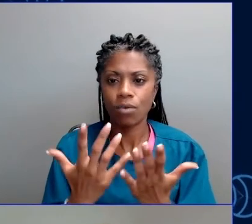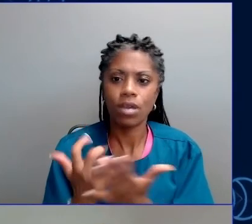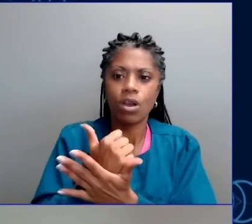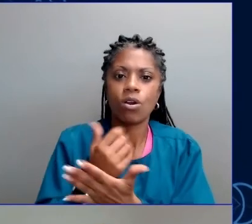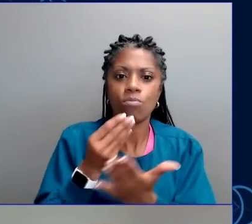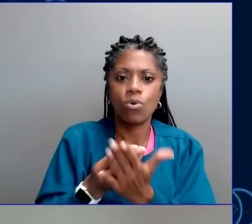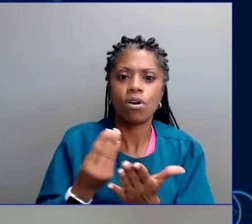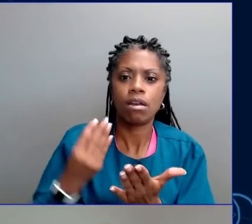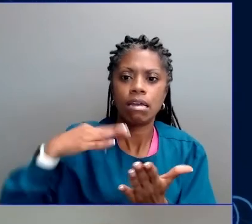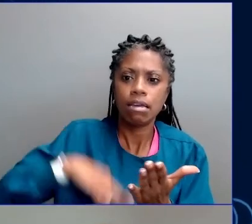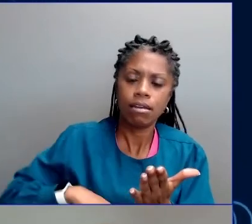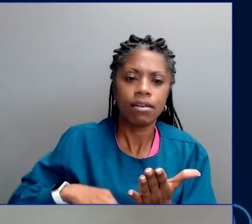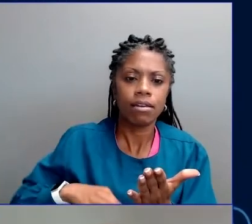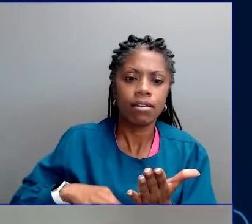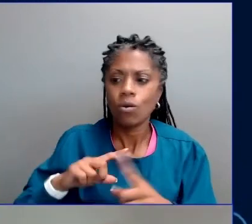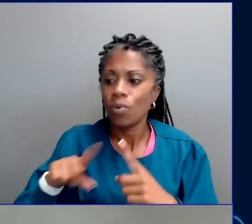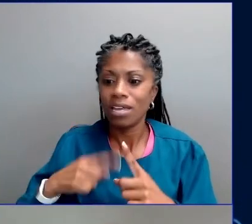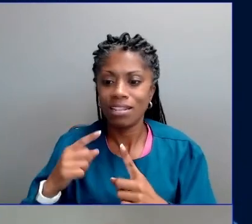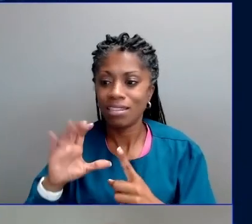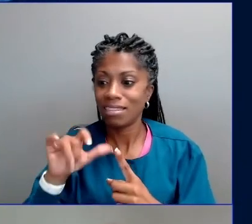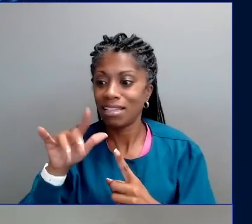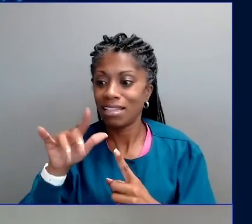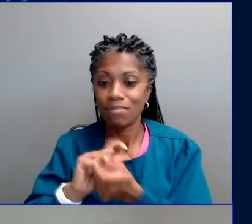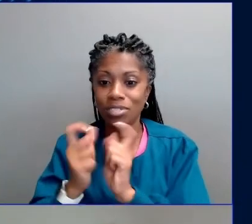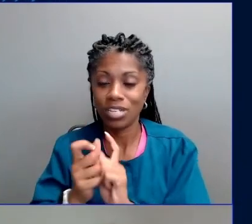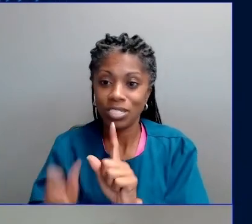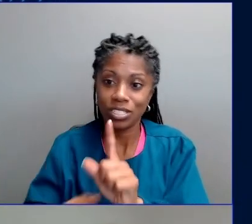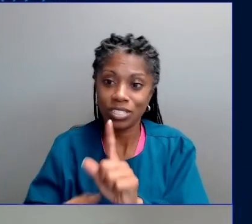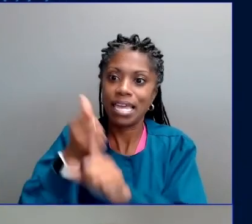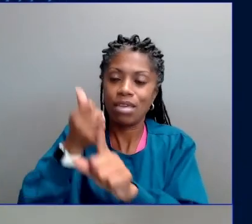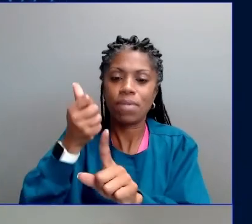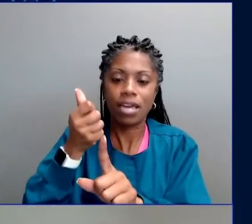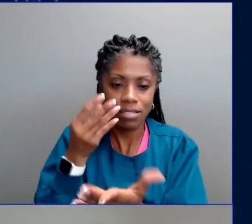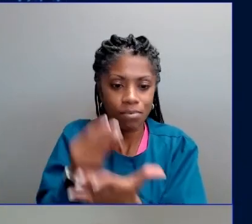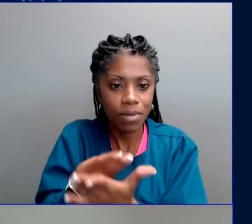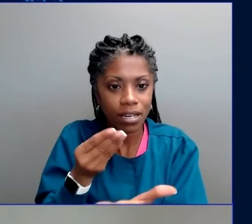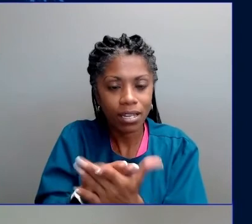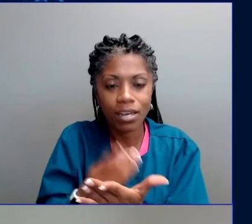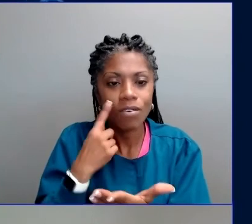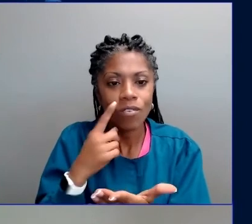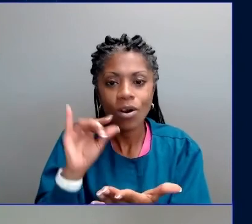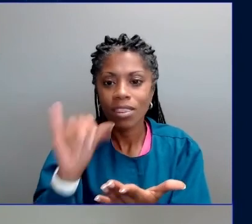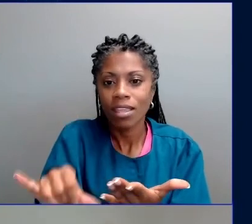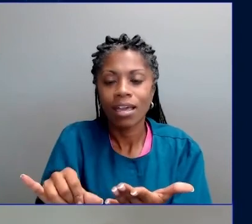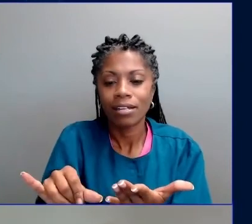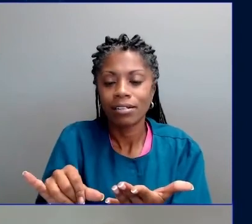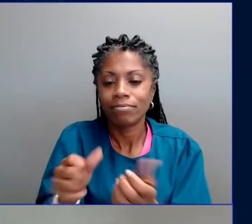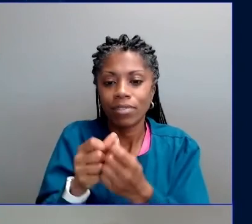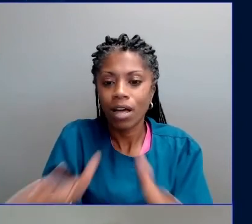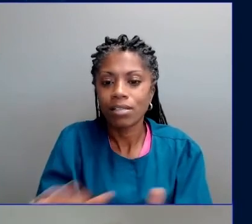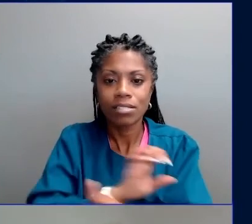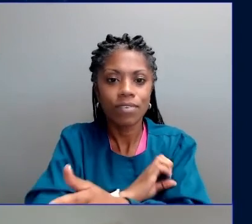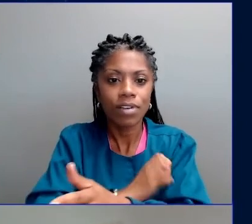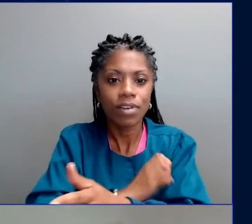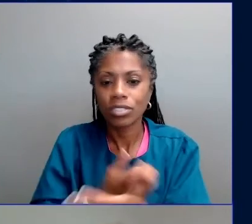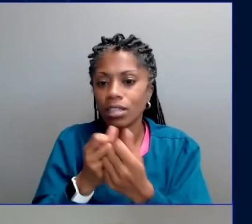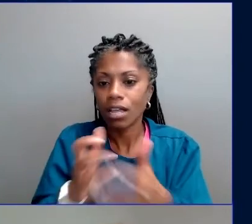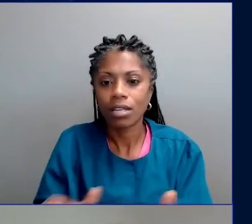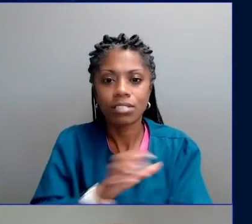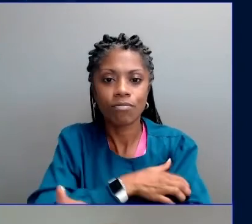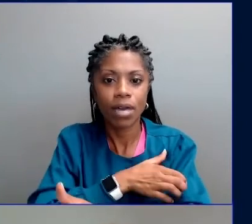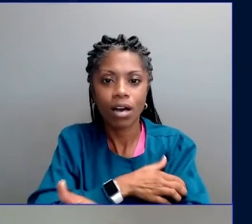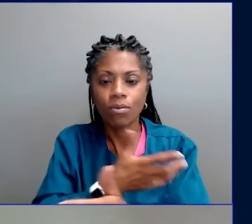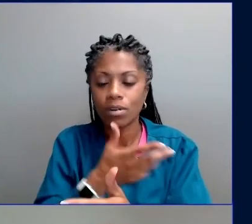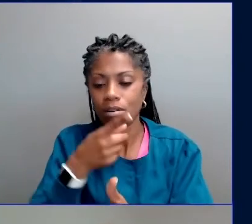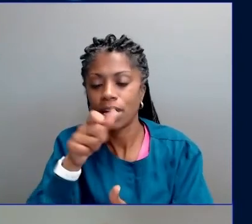since the 1980s? We cannot fix any of these issues if we leave climate change out of the picture. That is why climate change